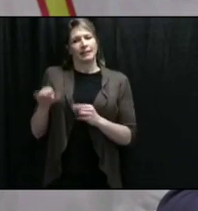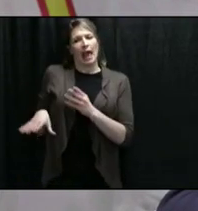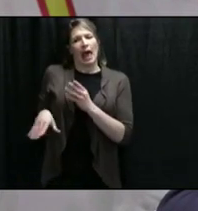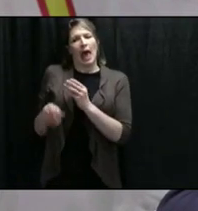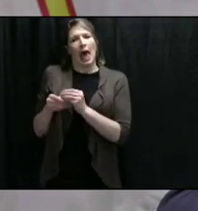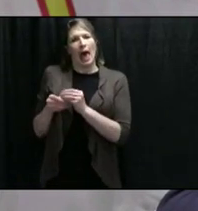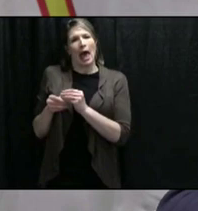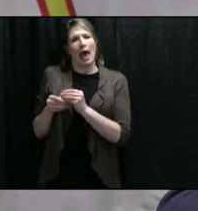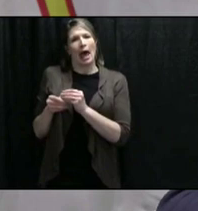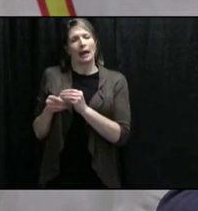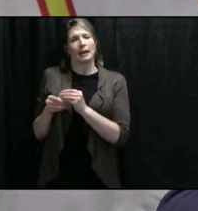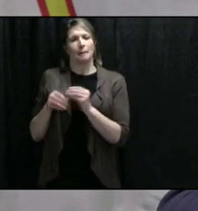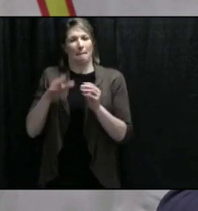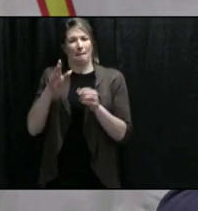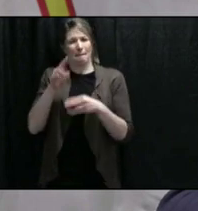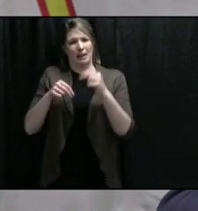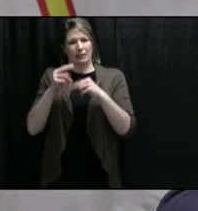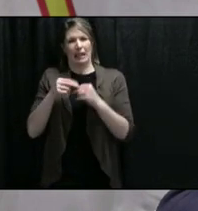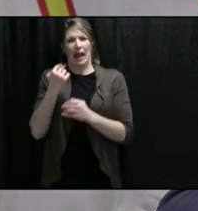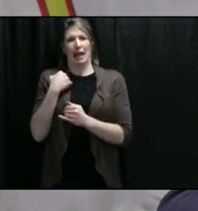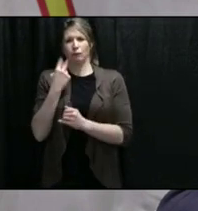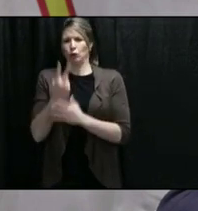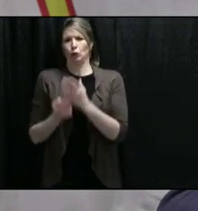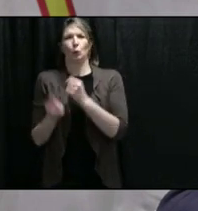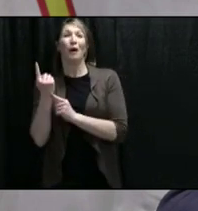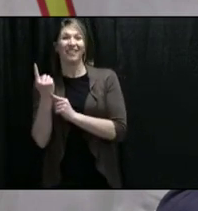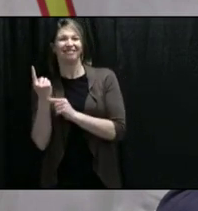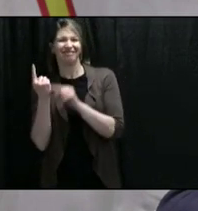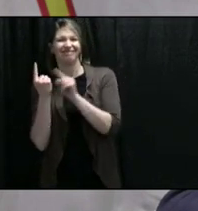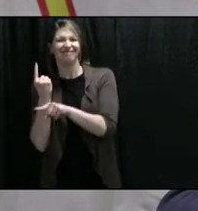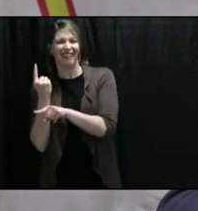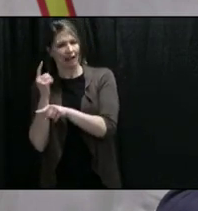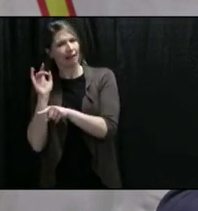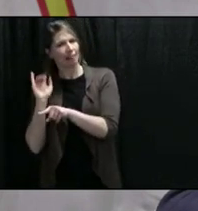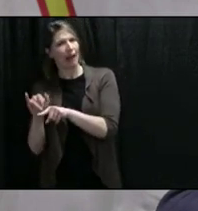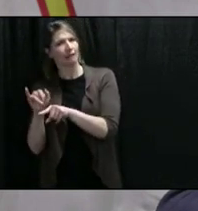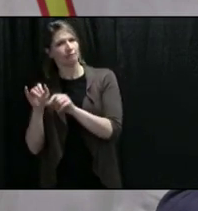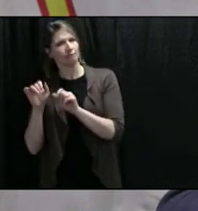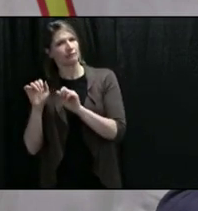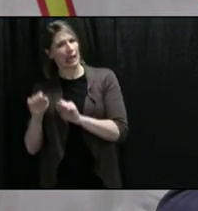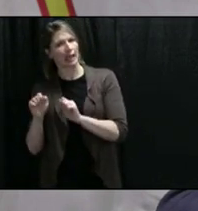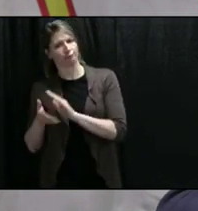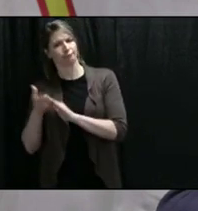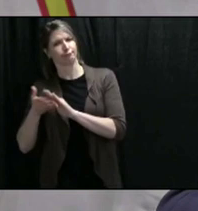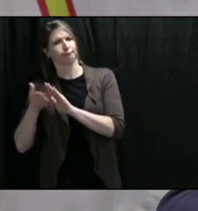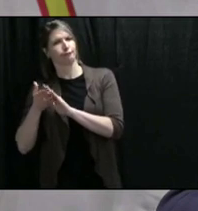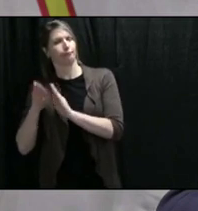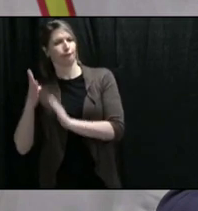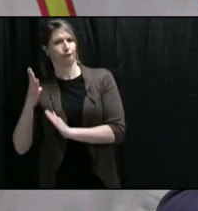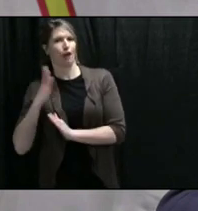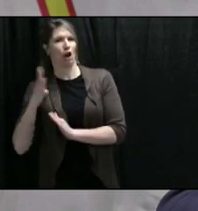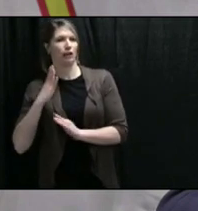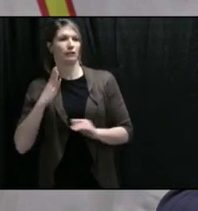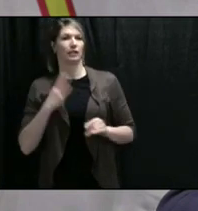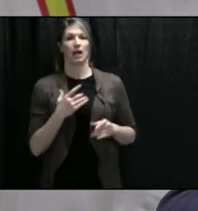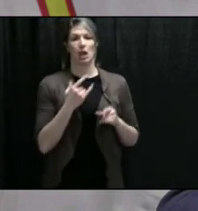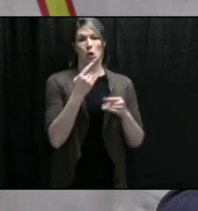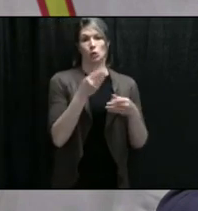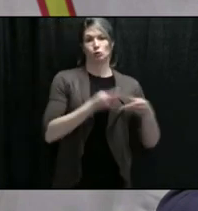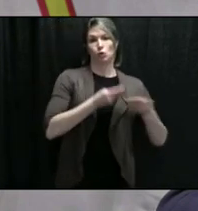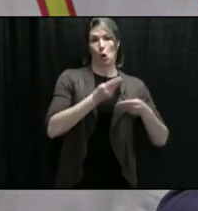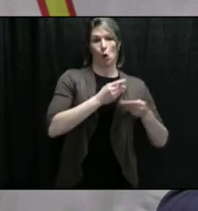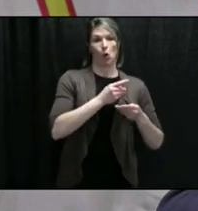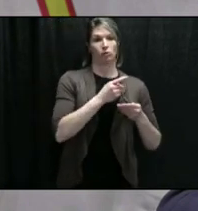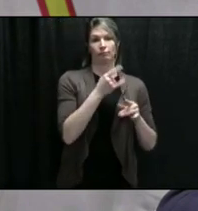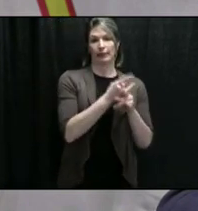some significant measures have been put in place to support the major stand-alone liquor NLC outlets